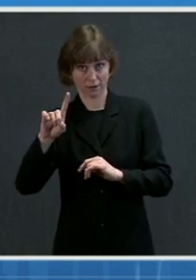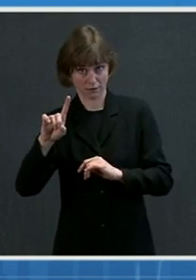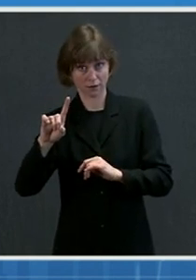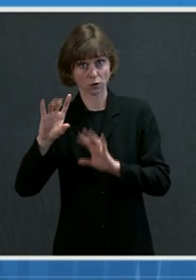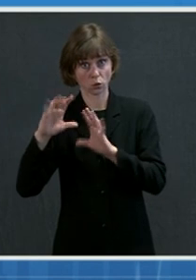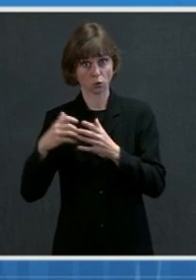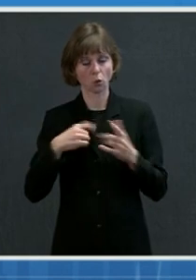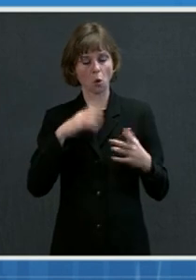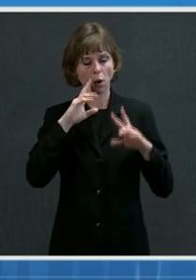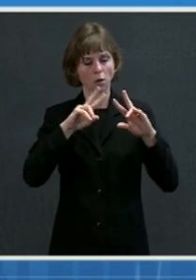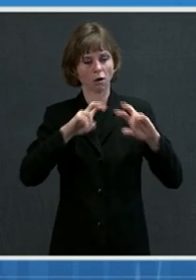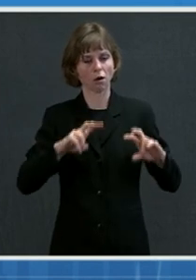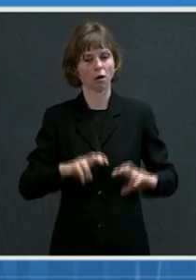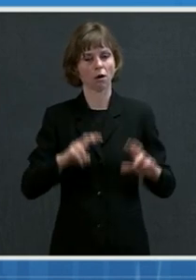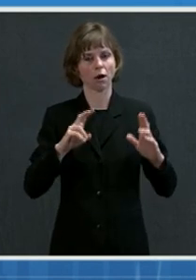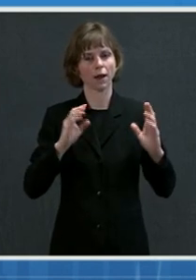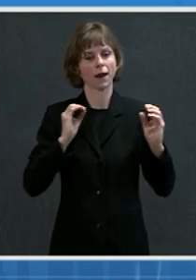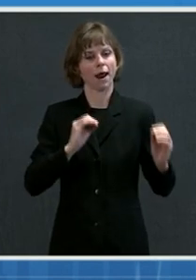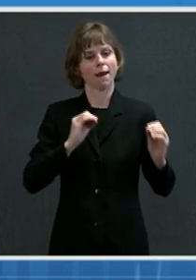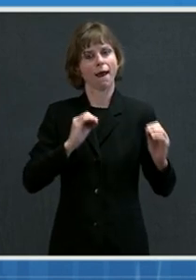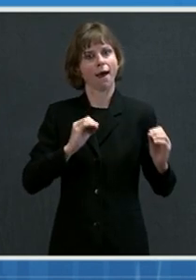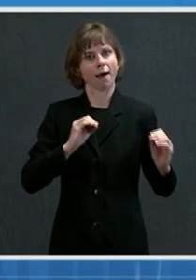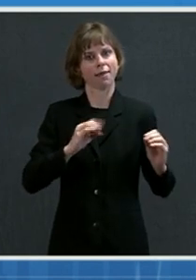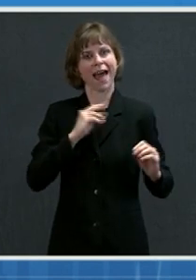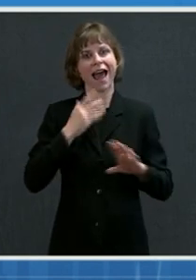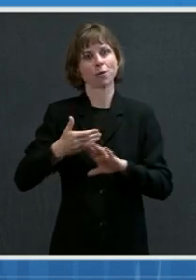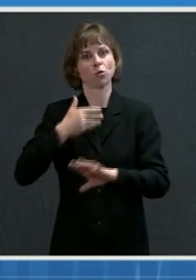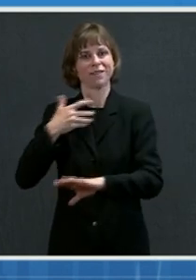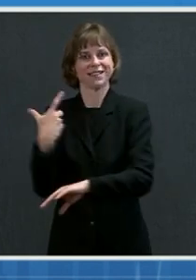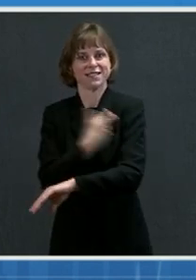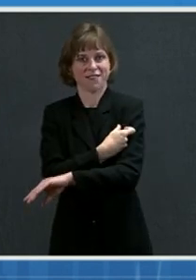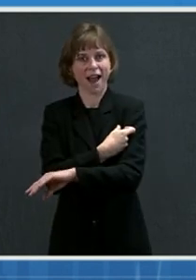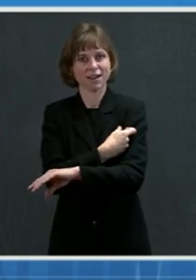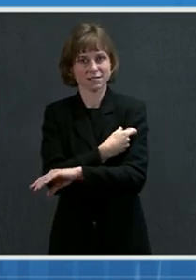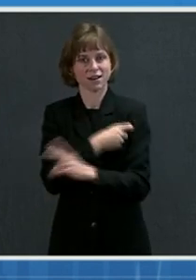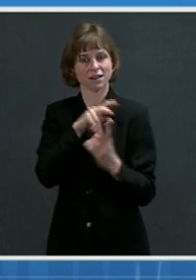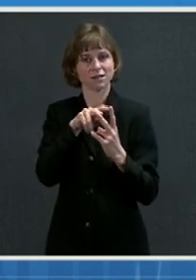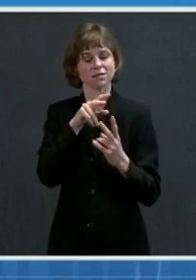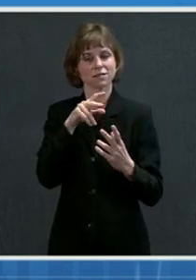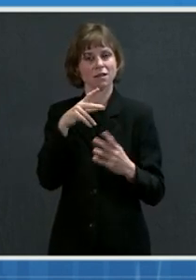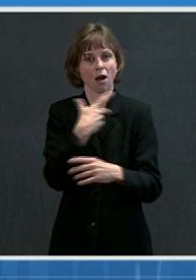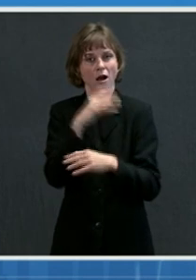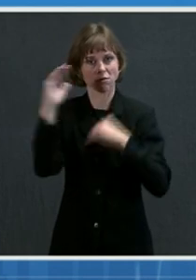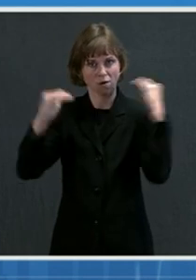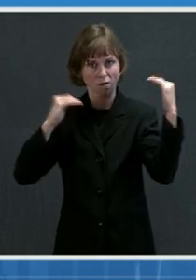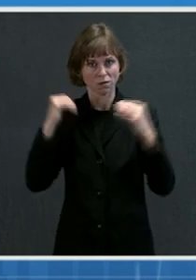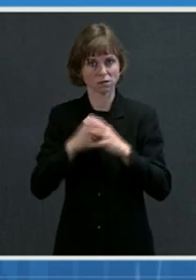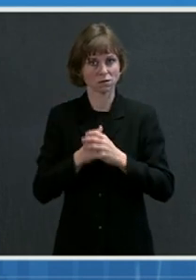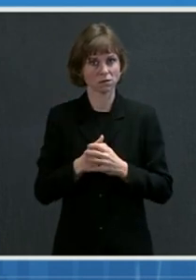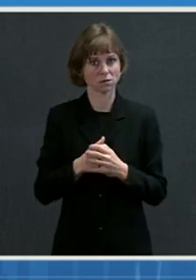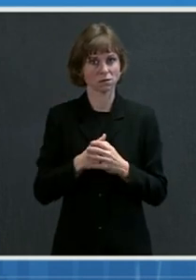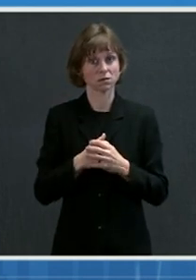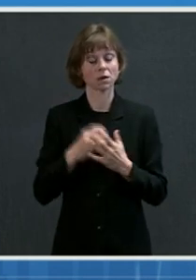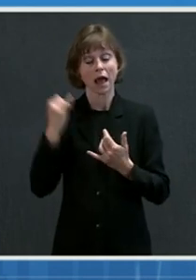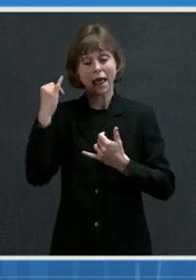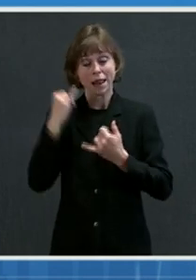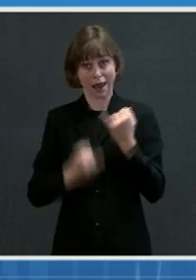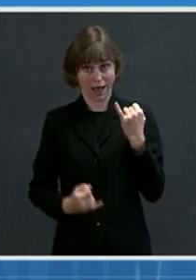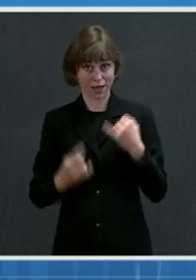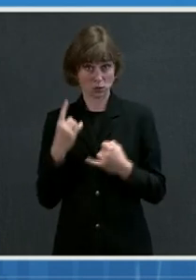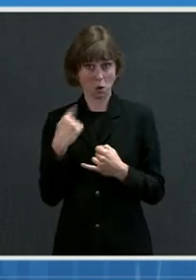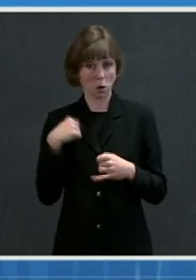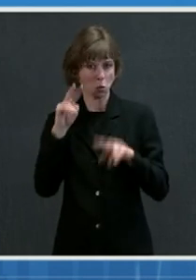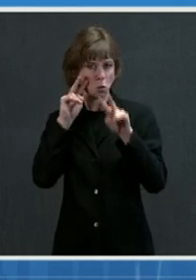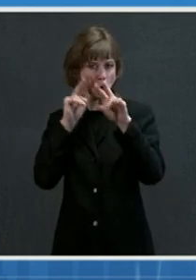naive and previously vaccinated adults. And finally, the last is one that we look to the